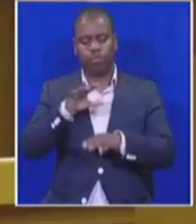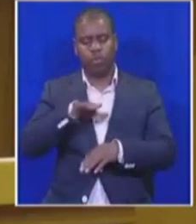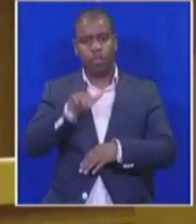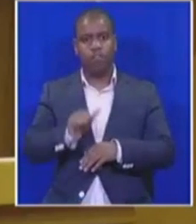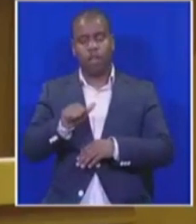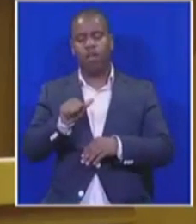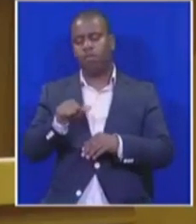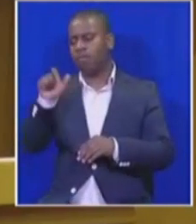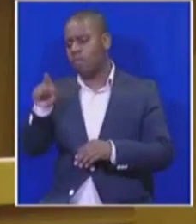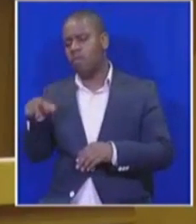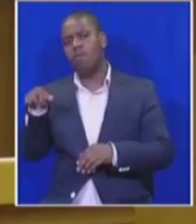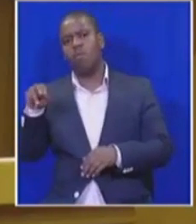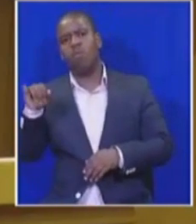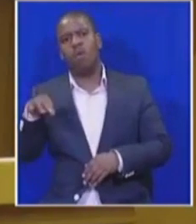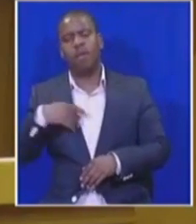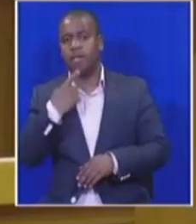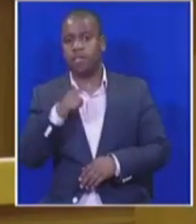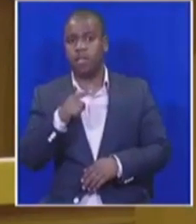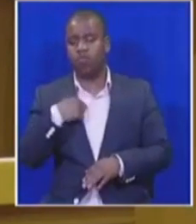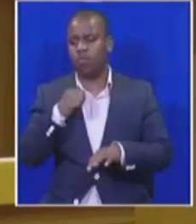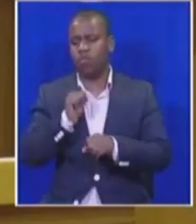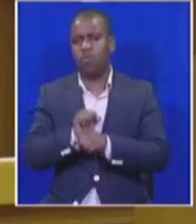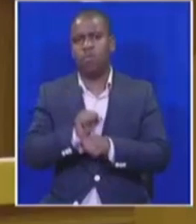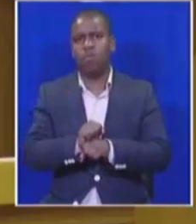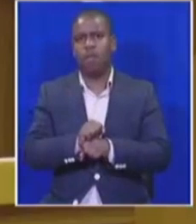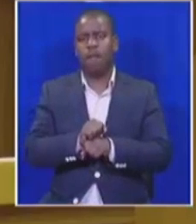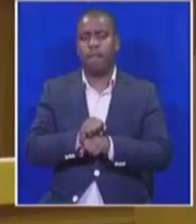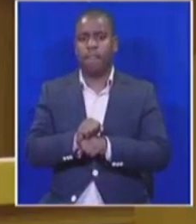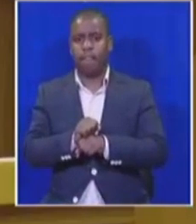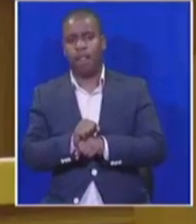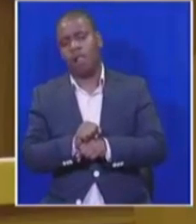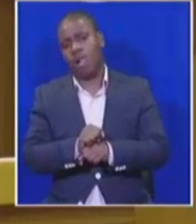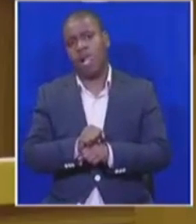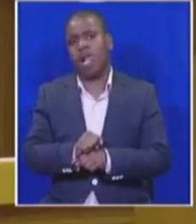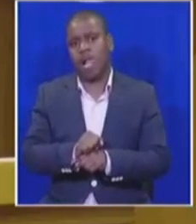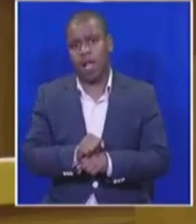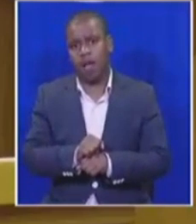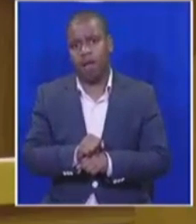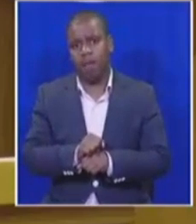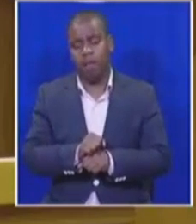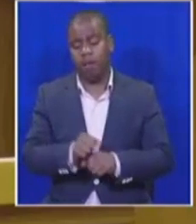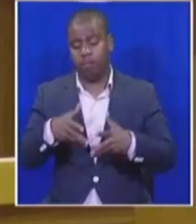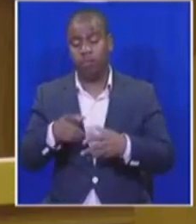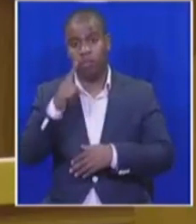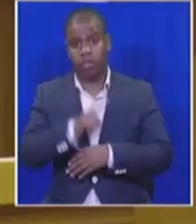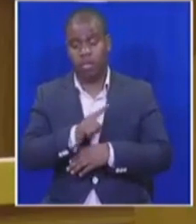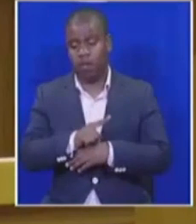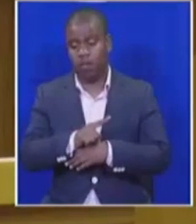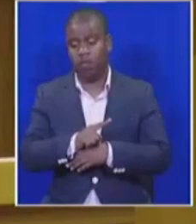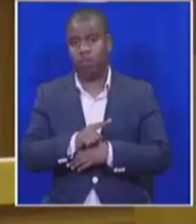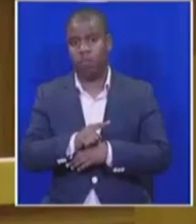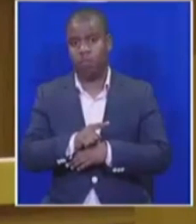Mkobani has stated on record that she wants to have a more friendly relationship with Government. With the ever-present danger of state capture by the President,